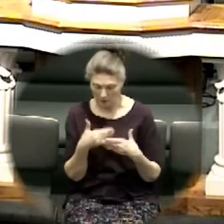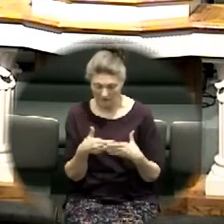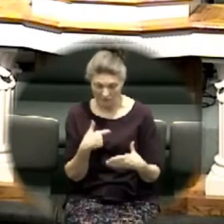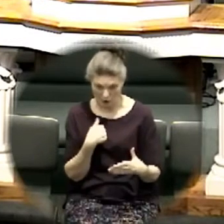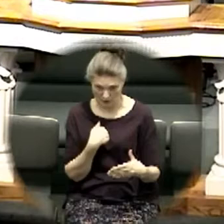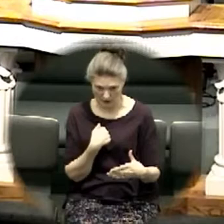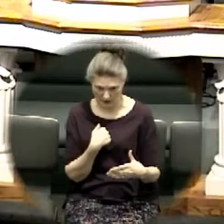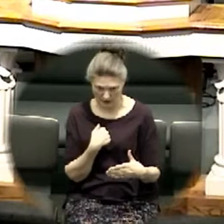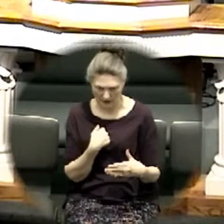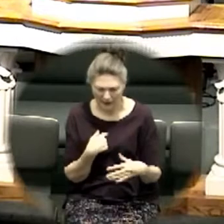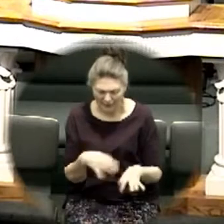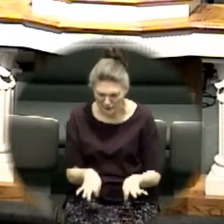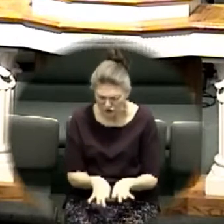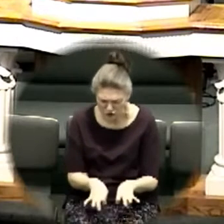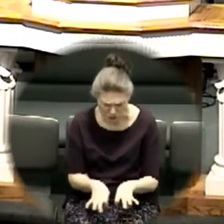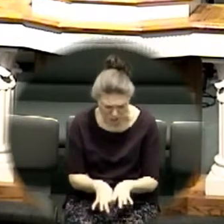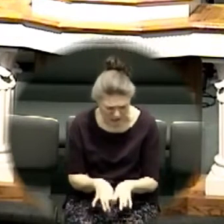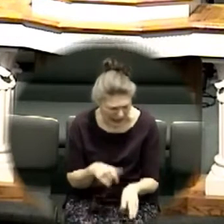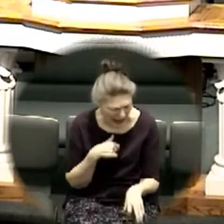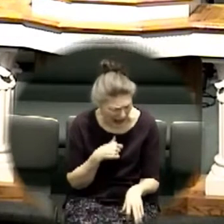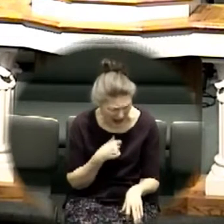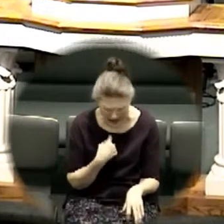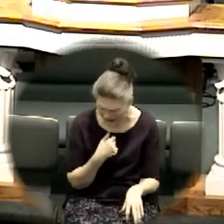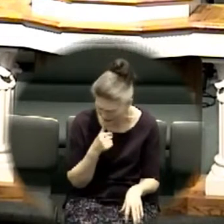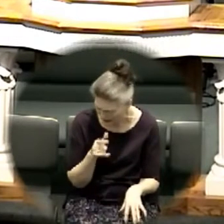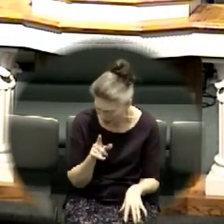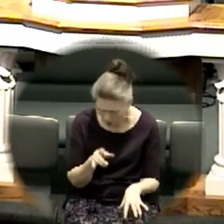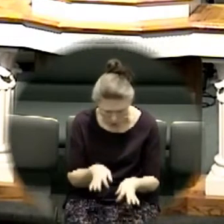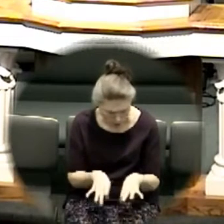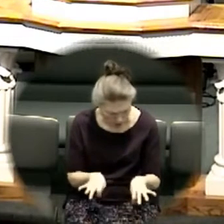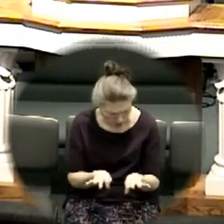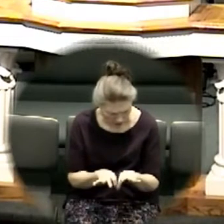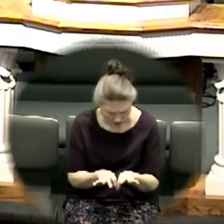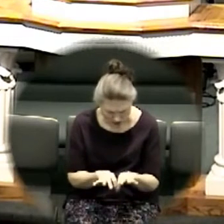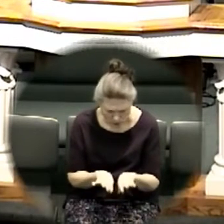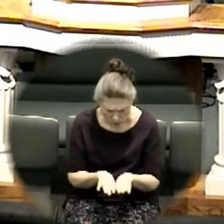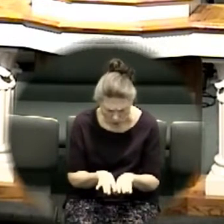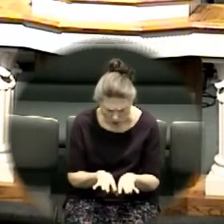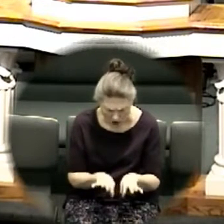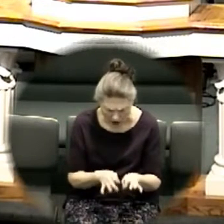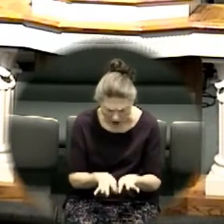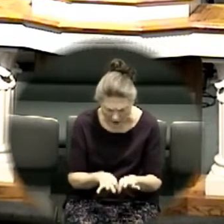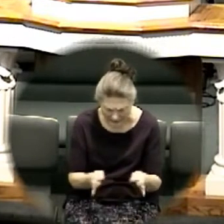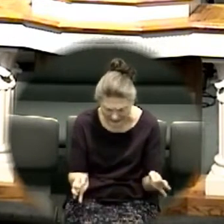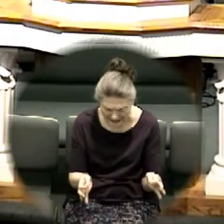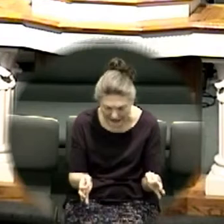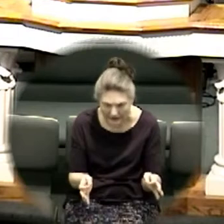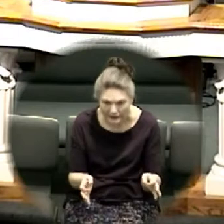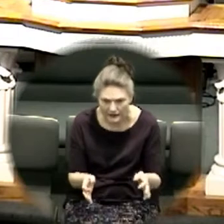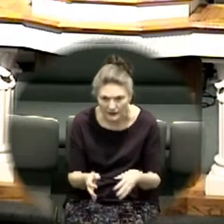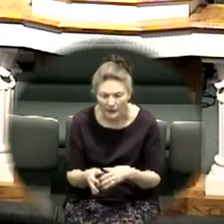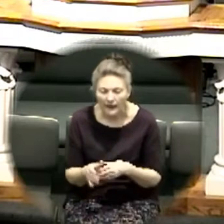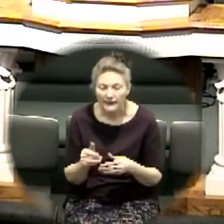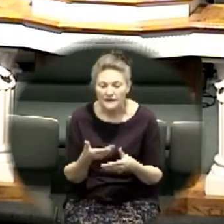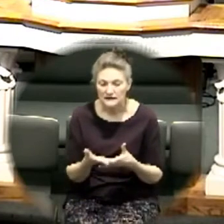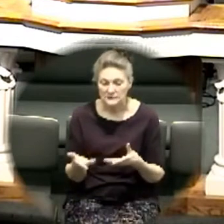whose sandal strap I am not worthy to loose these things were done in Beth Abara beyond the Jordan where John was baptizing that's